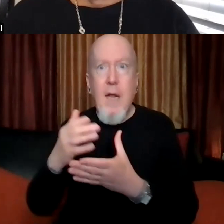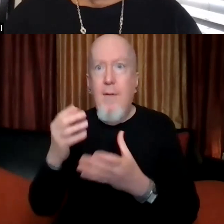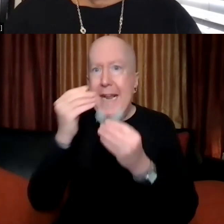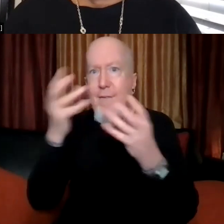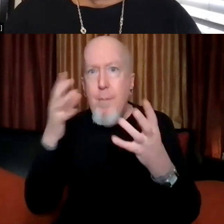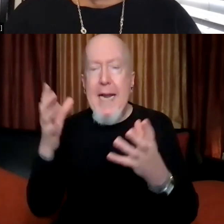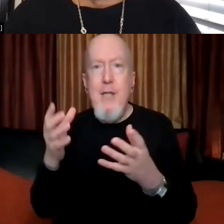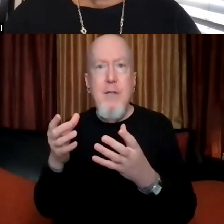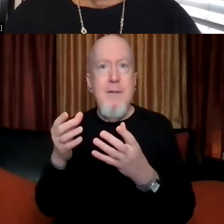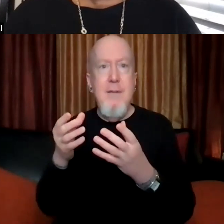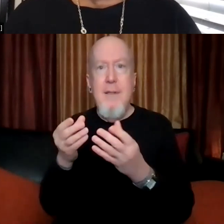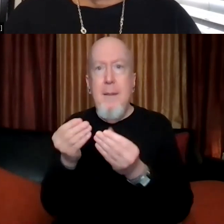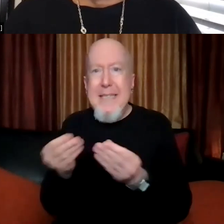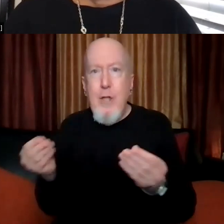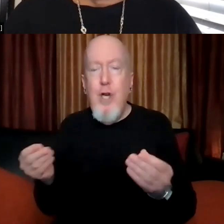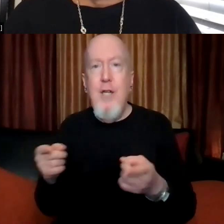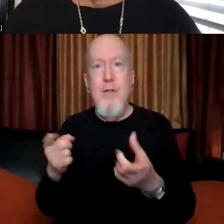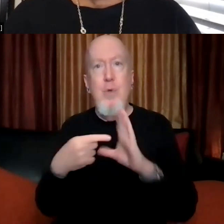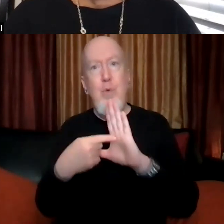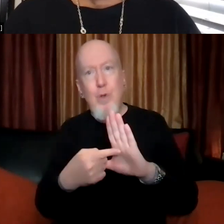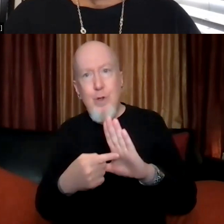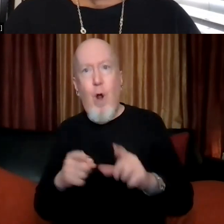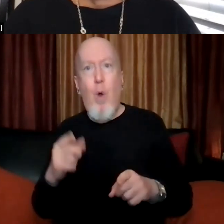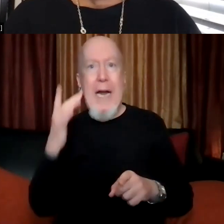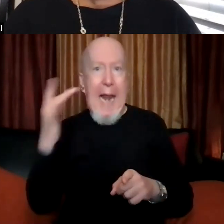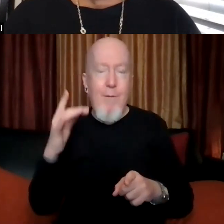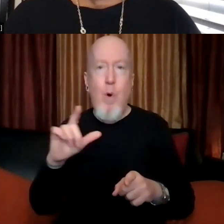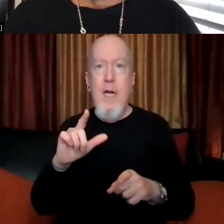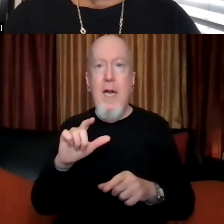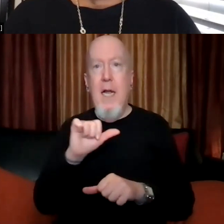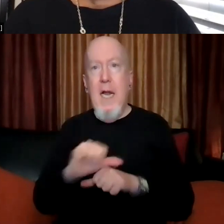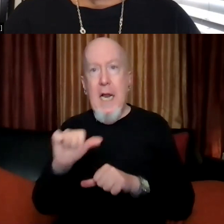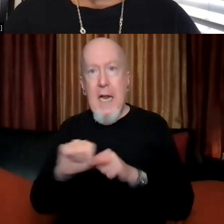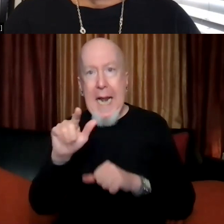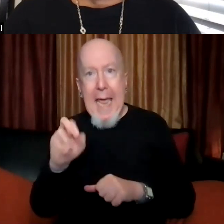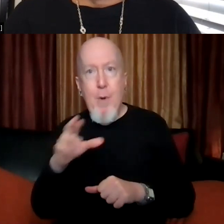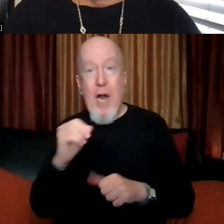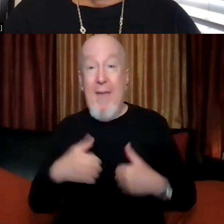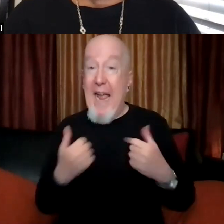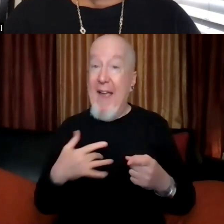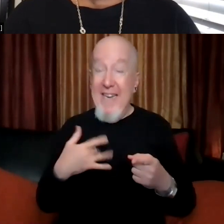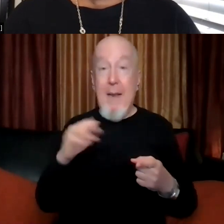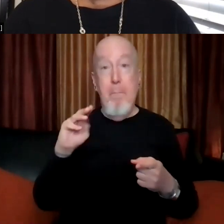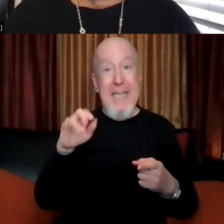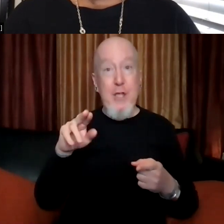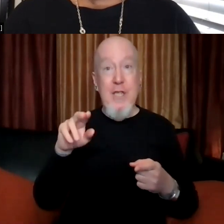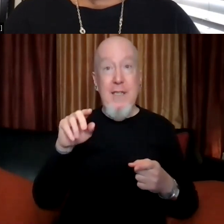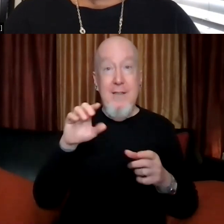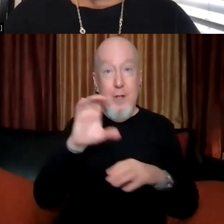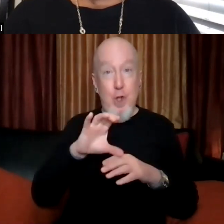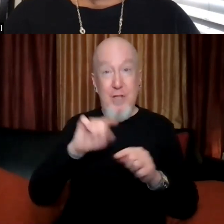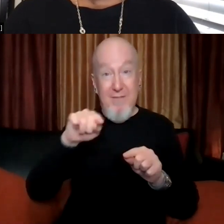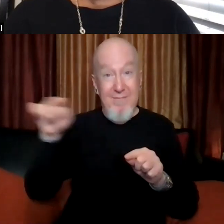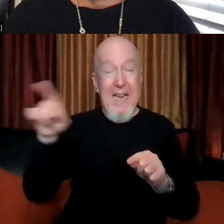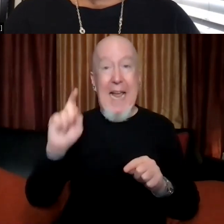Native California labor and life. So I think that the missions actually, um, need to be protected. And I'm with, uh,